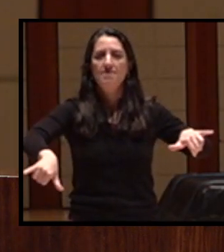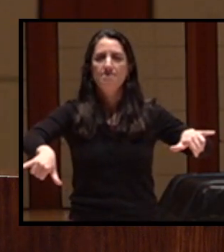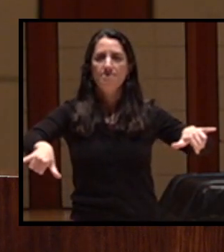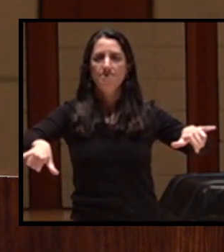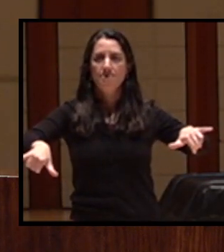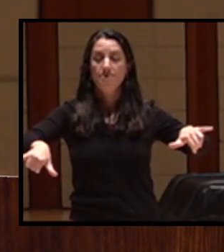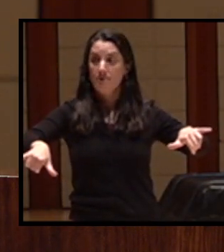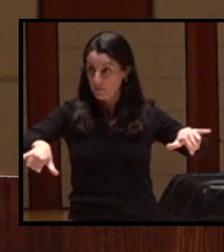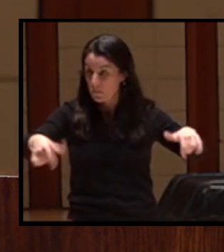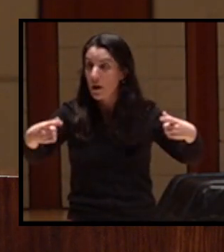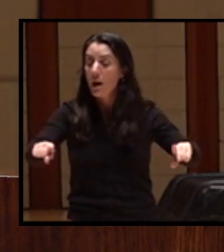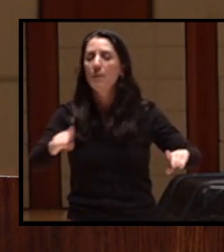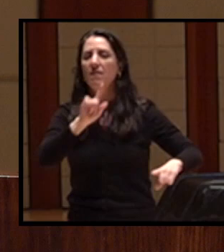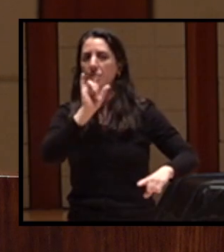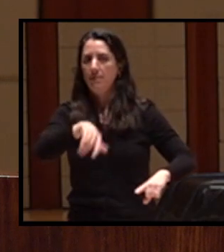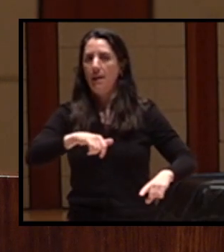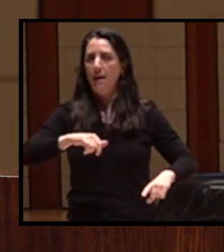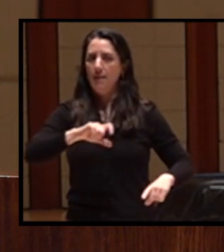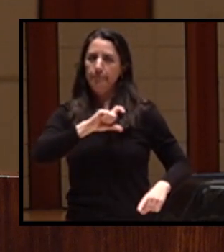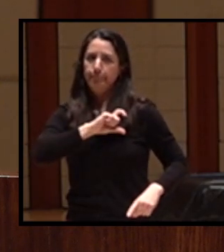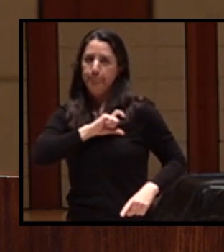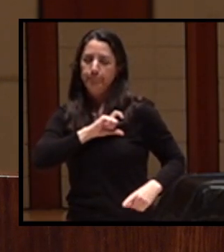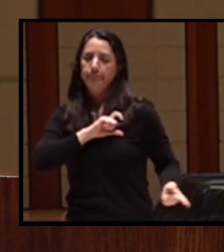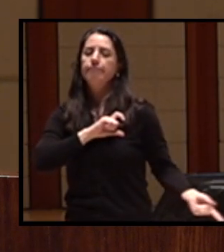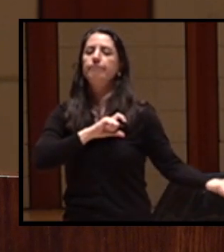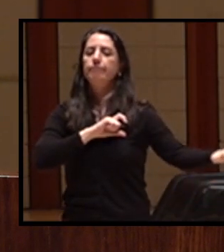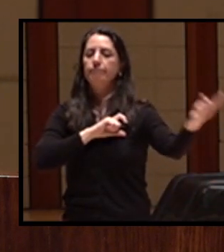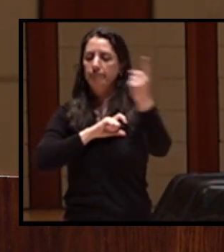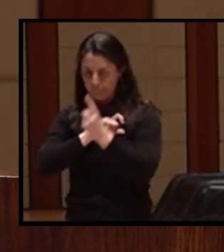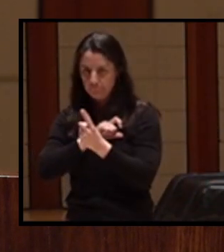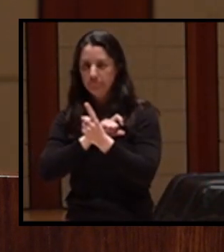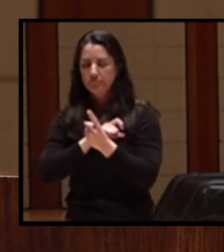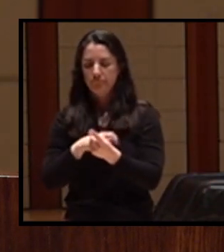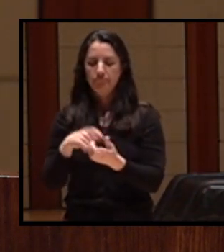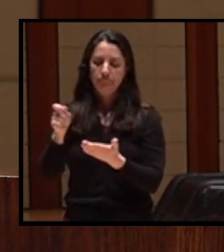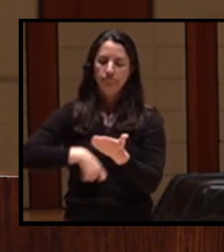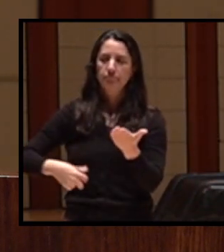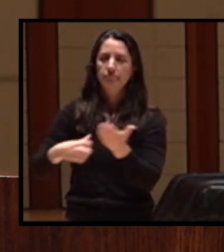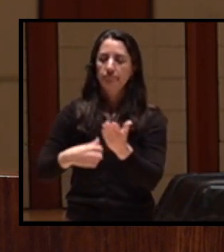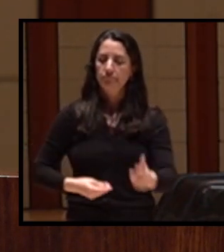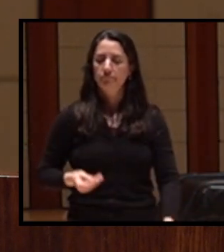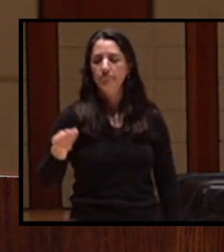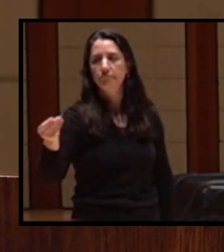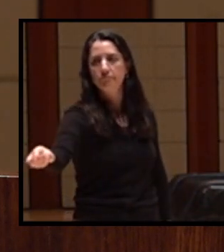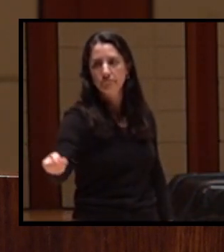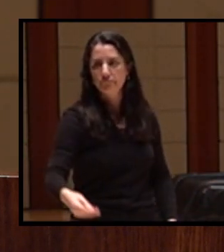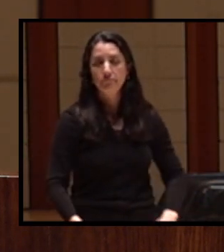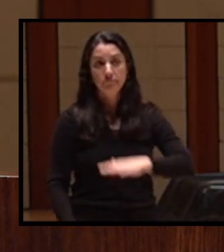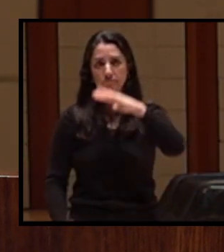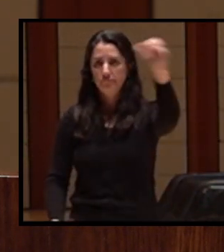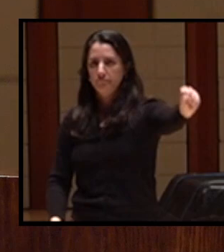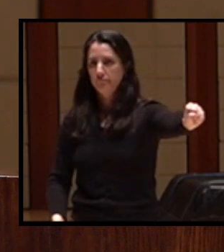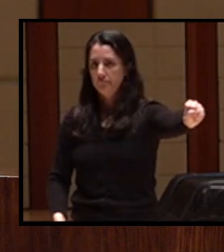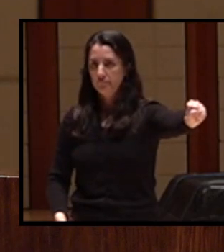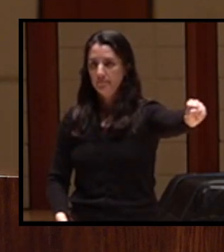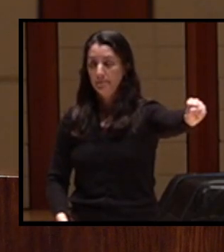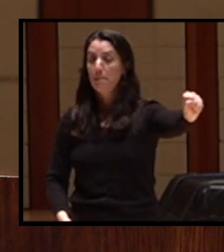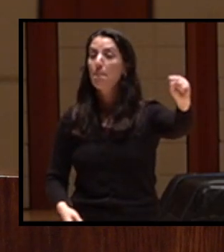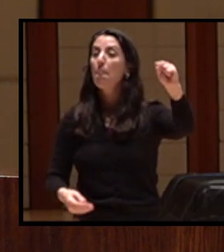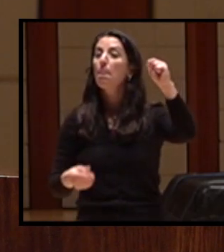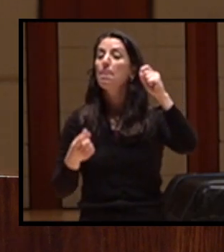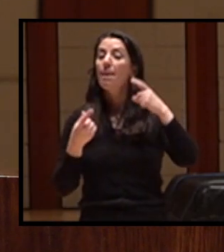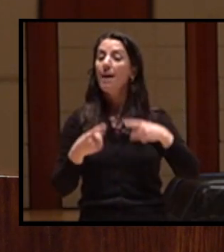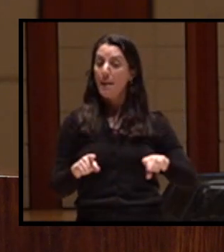Appearing in court a few weeks later, Raymond refused the judge's offer to dismiss the charges and return the net